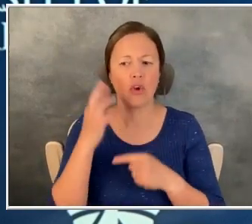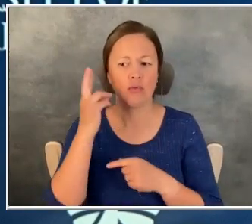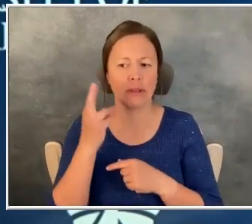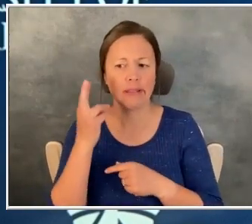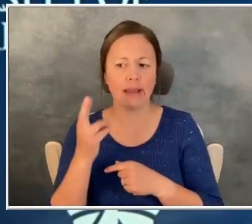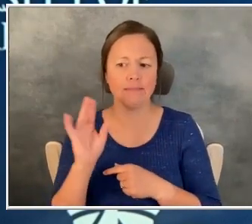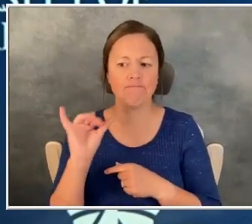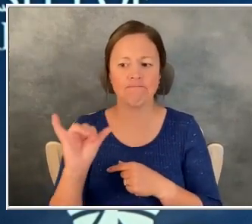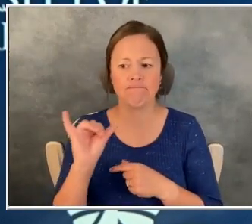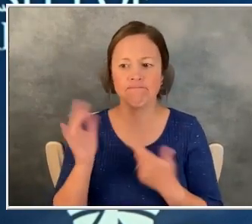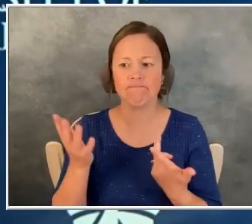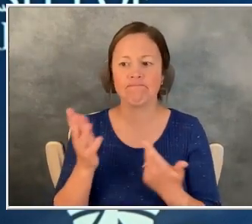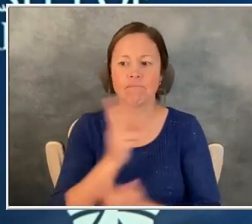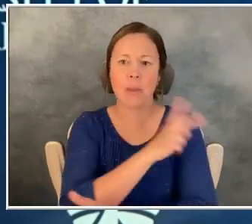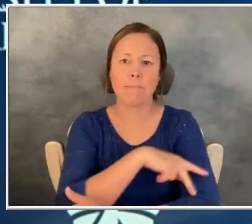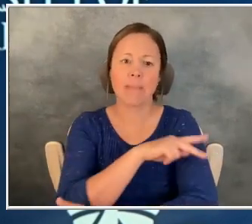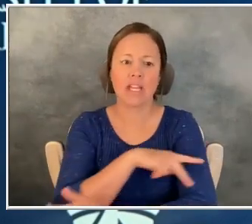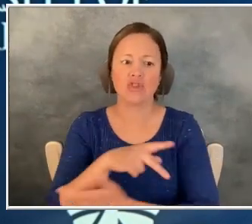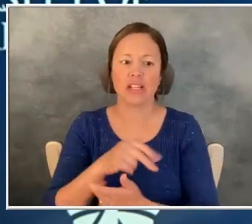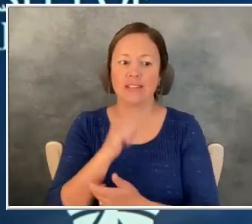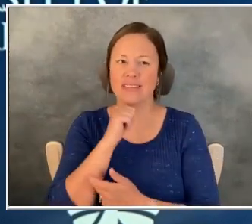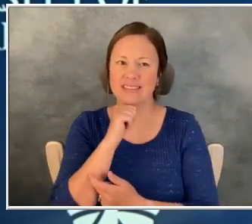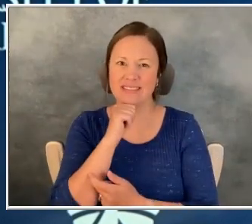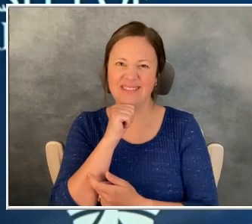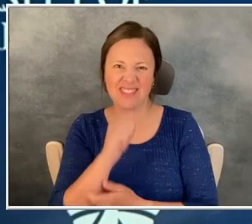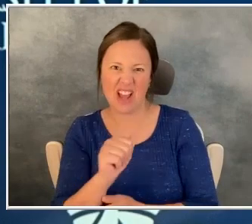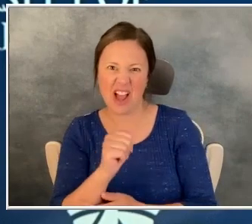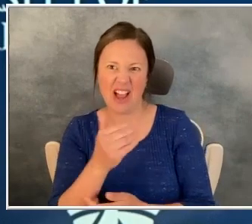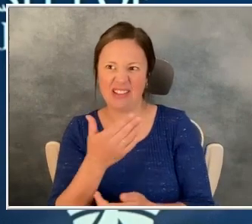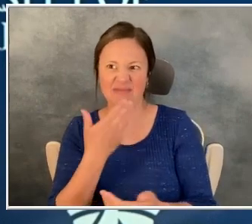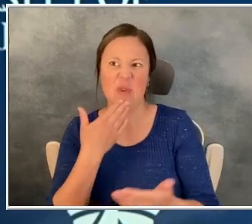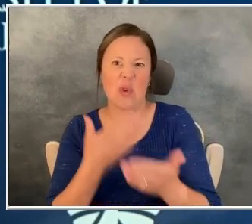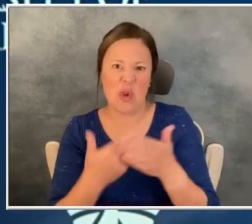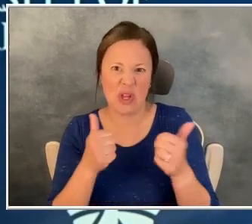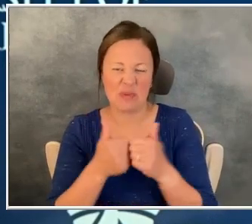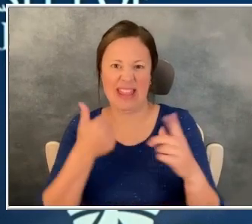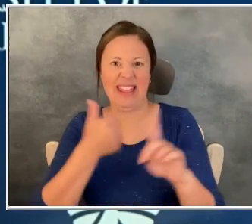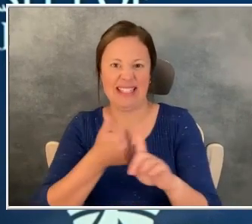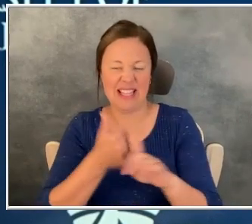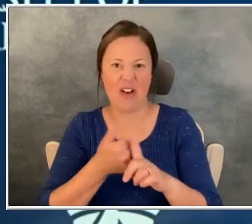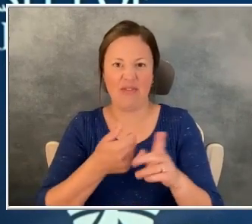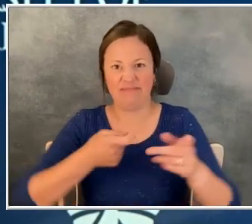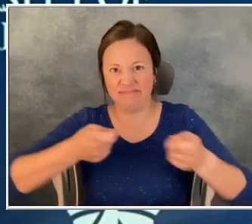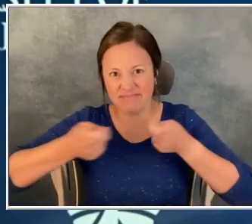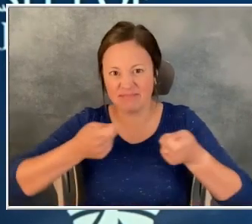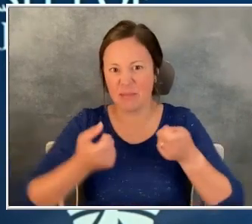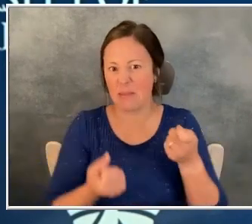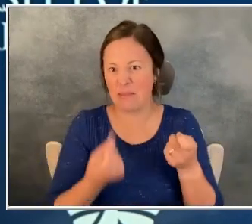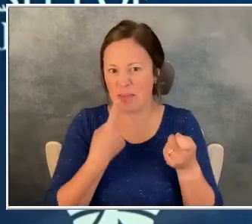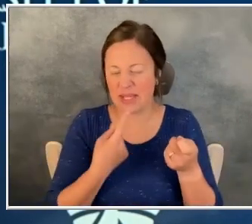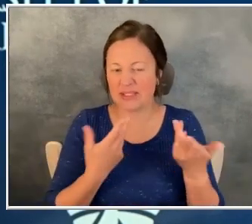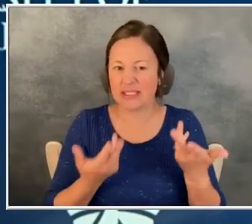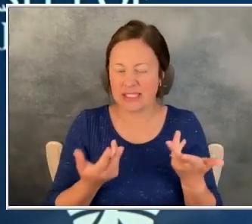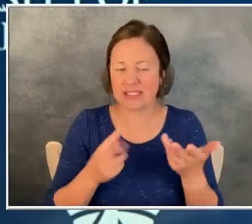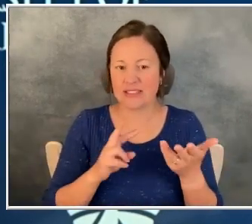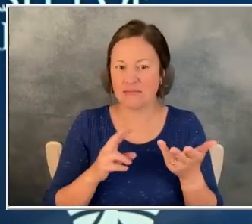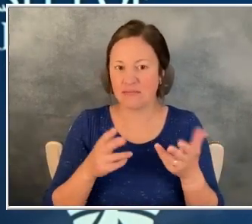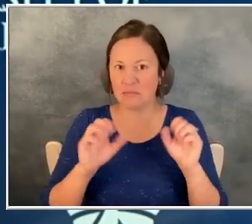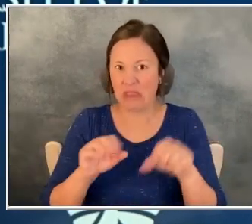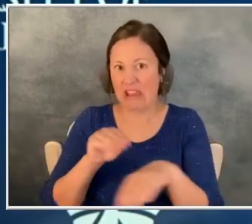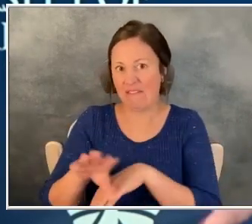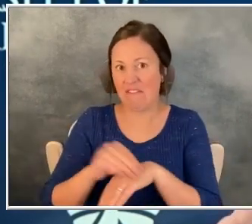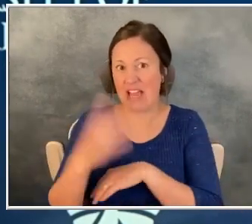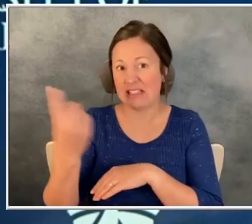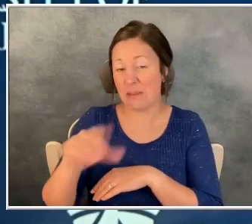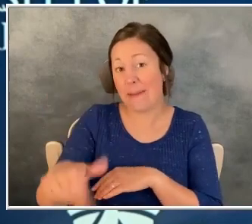isn't going to be good at self-discipline and taking those pills where you can advise them to do something else